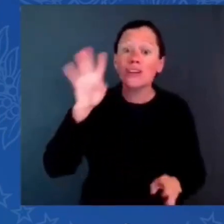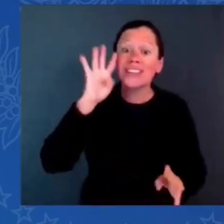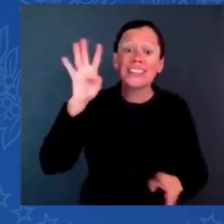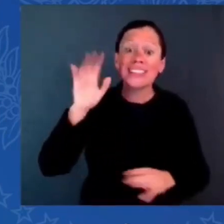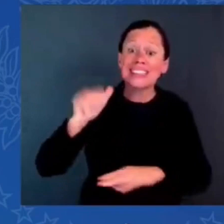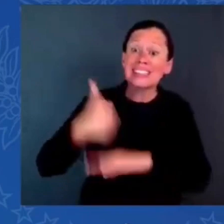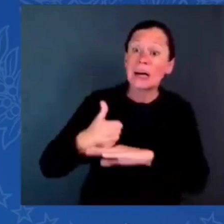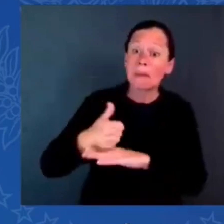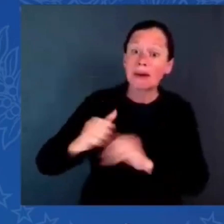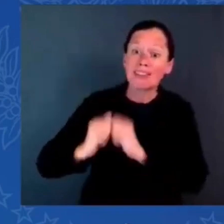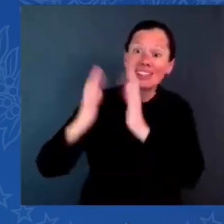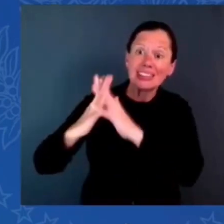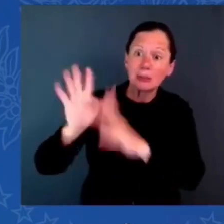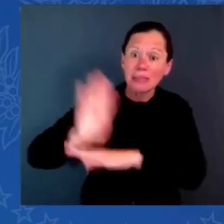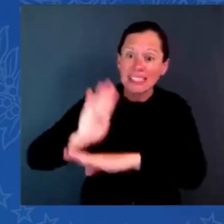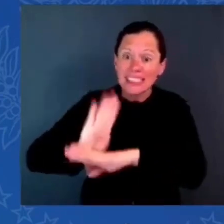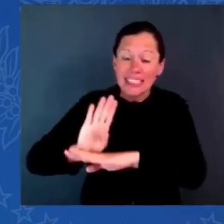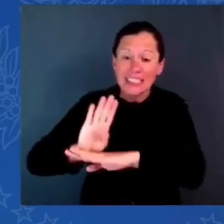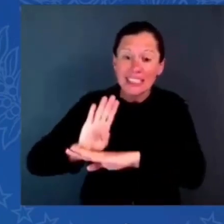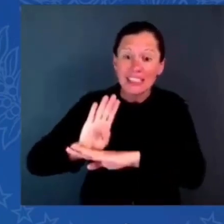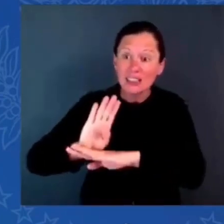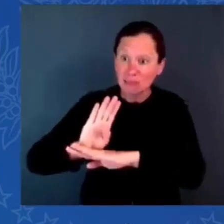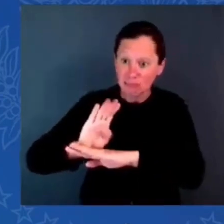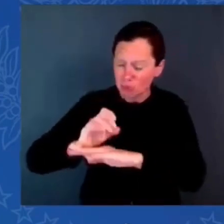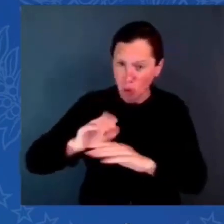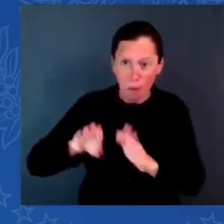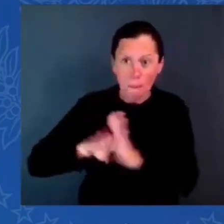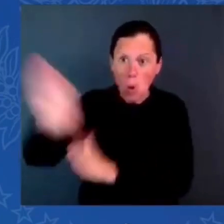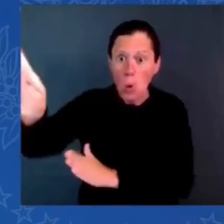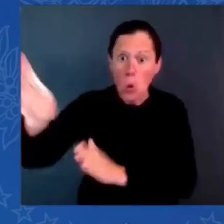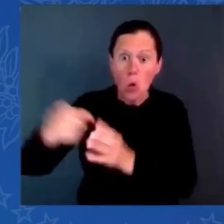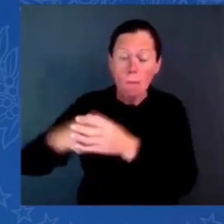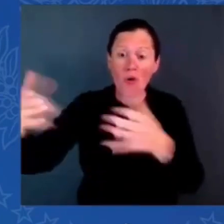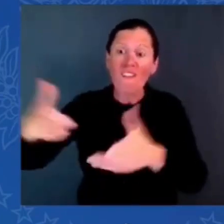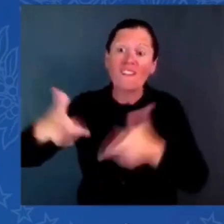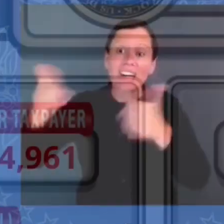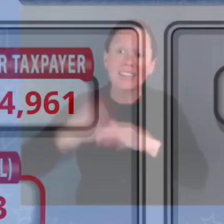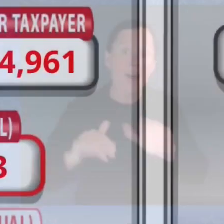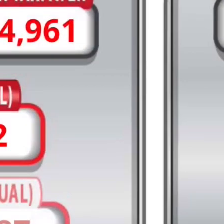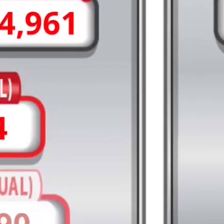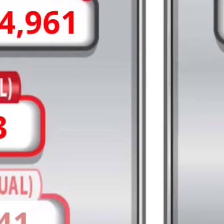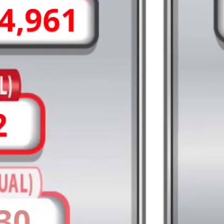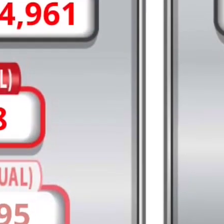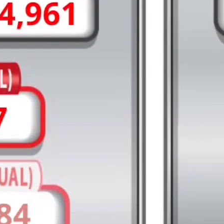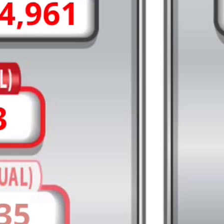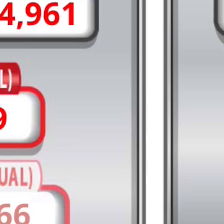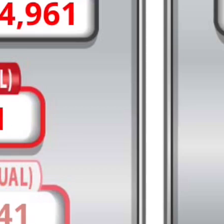faster than any group in America, and we're doing all this while reducing the deficit.